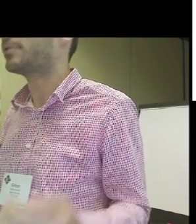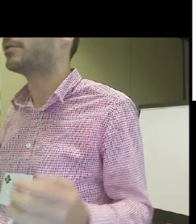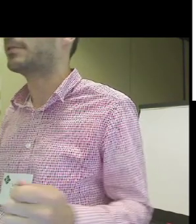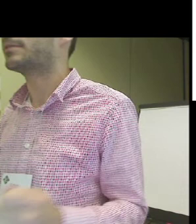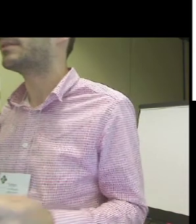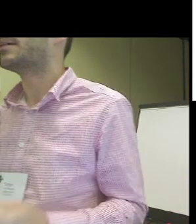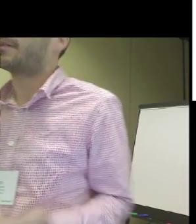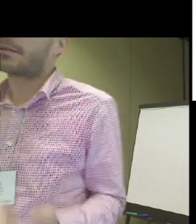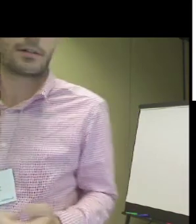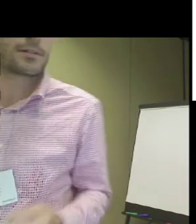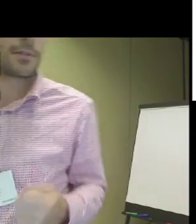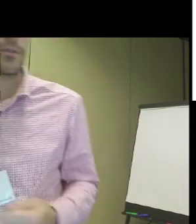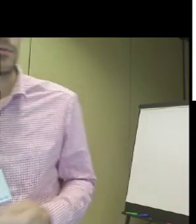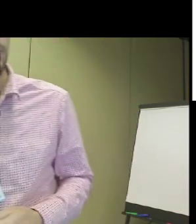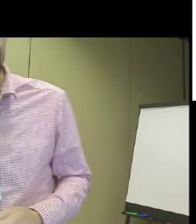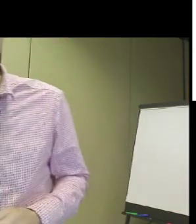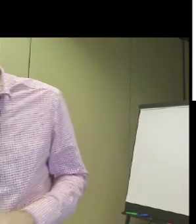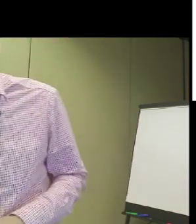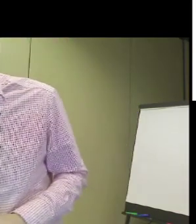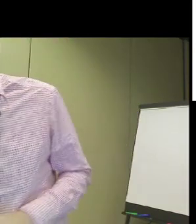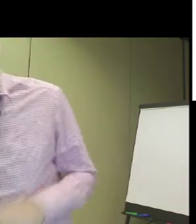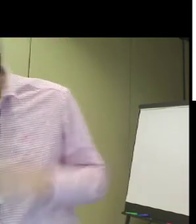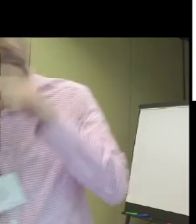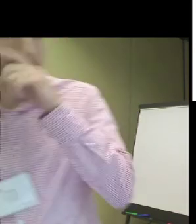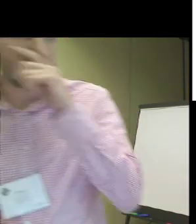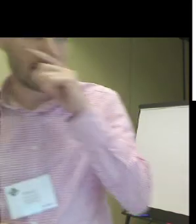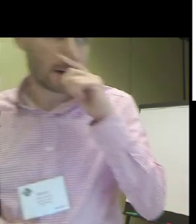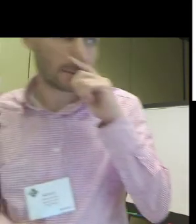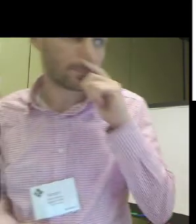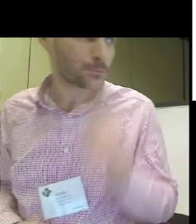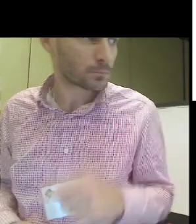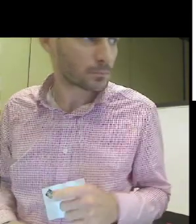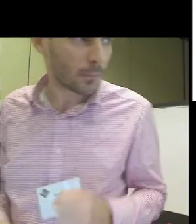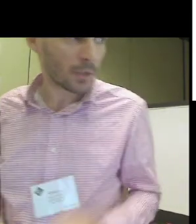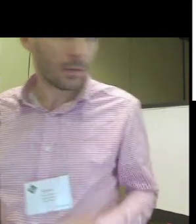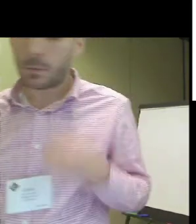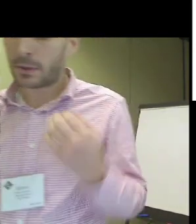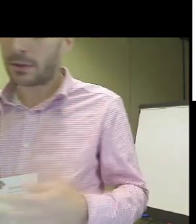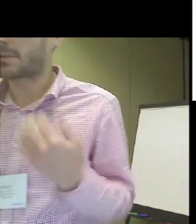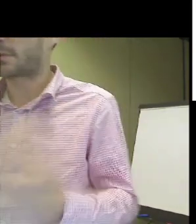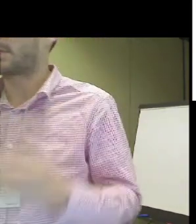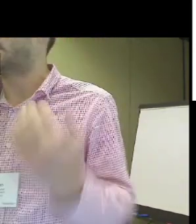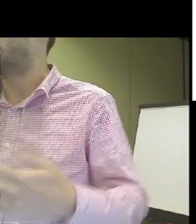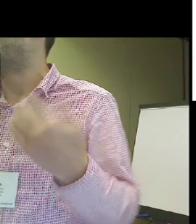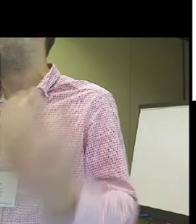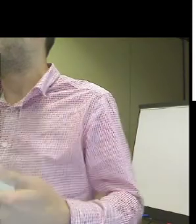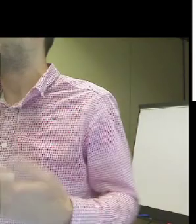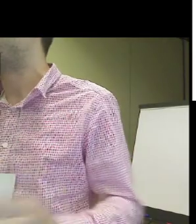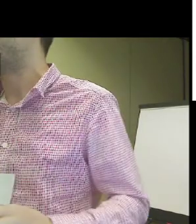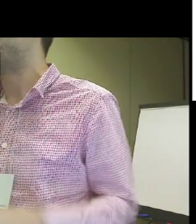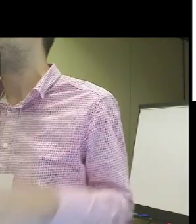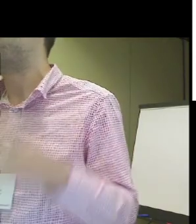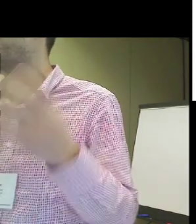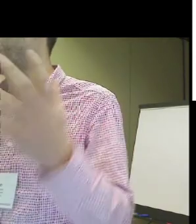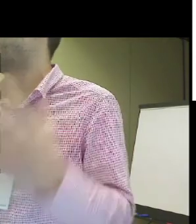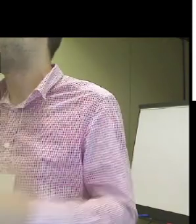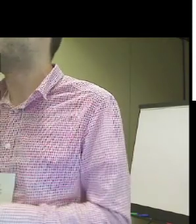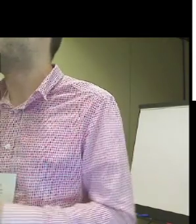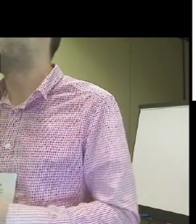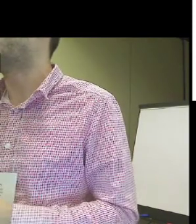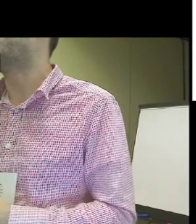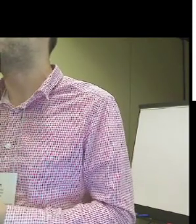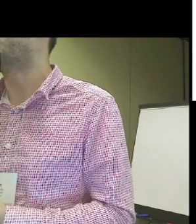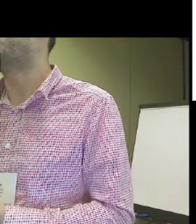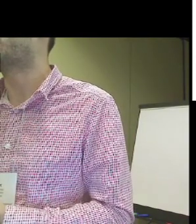yeah, let's do it. So it's really the way we took it. And we succeeded into it, like working with huge